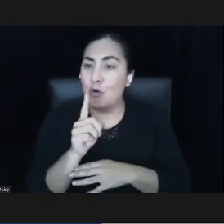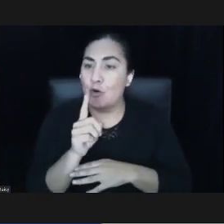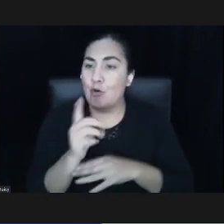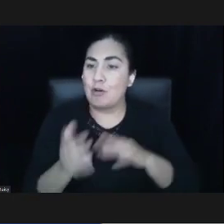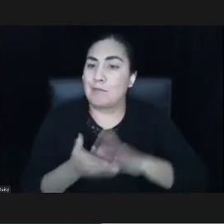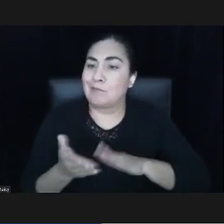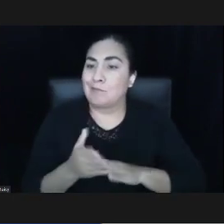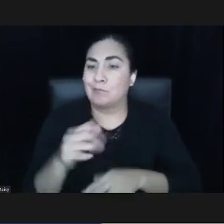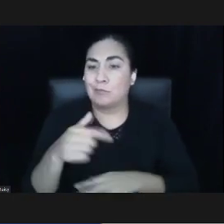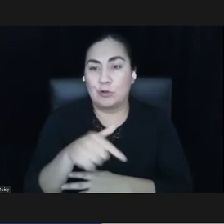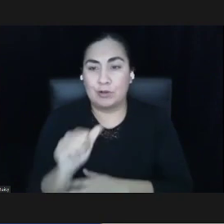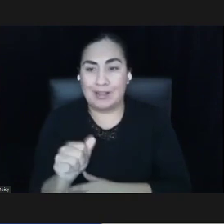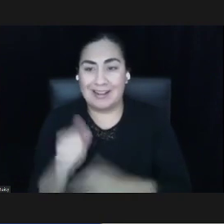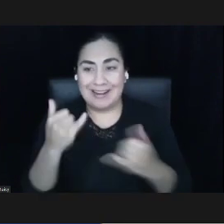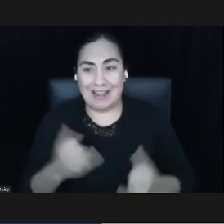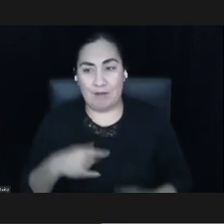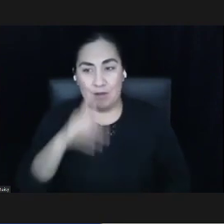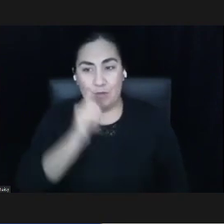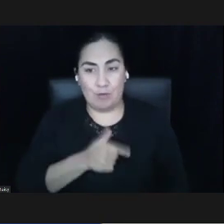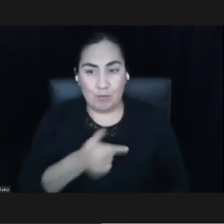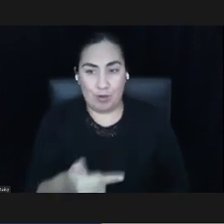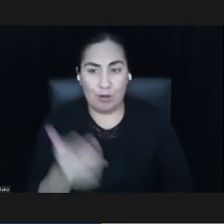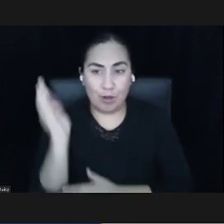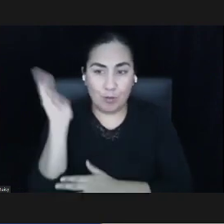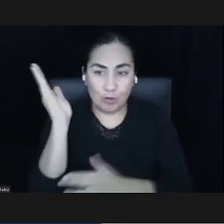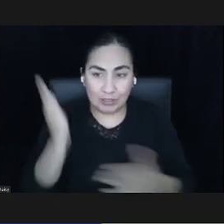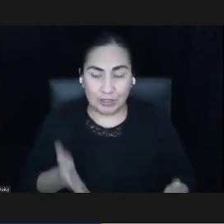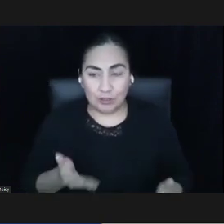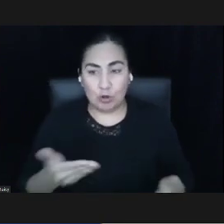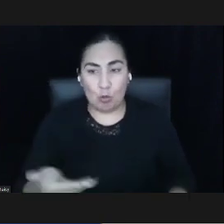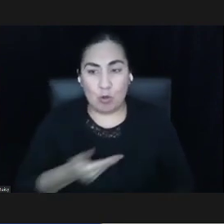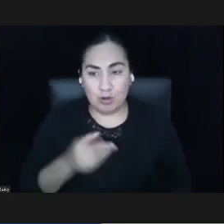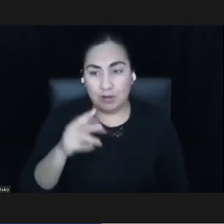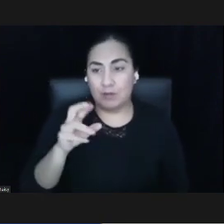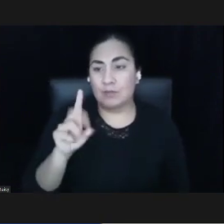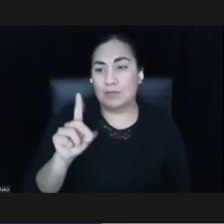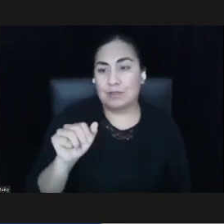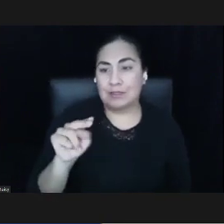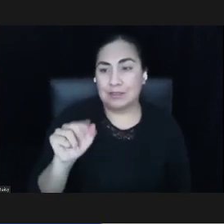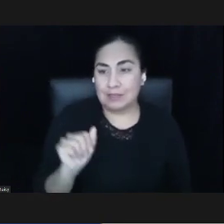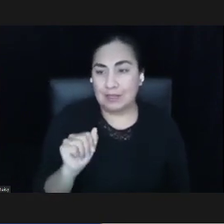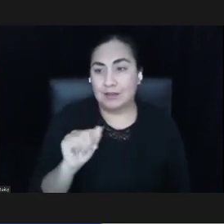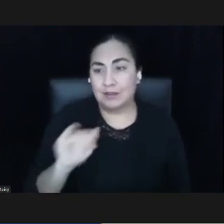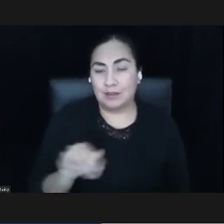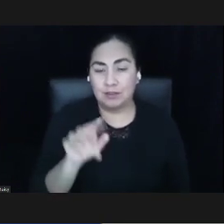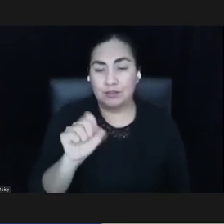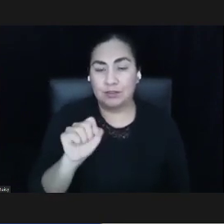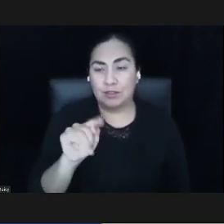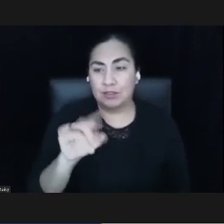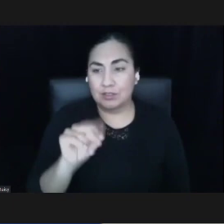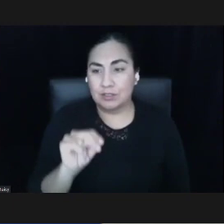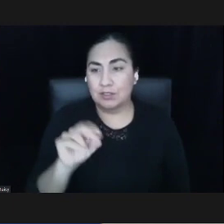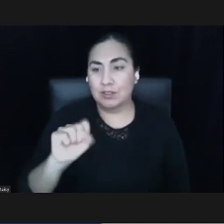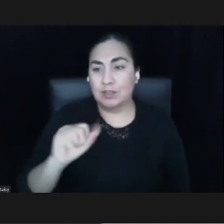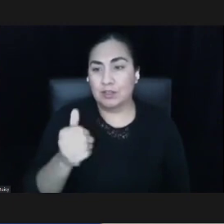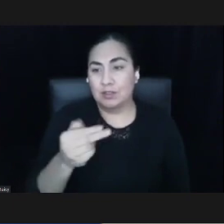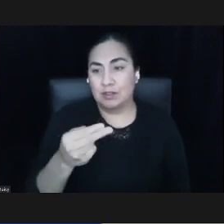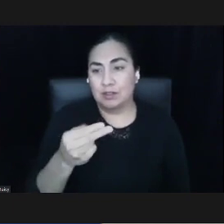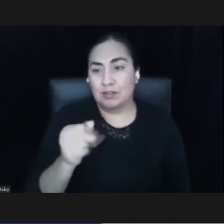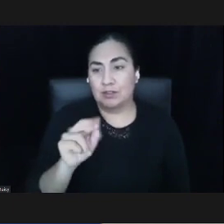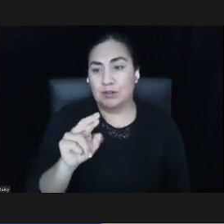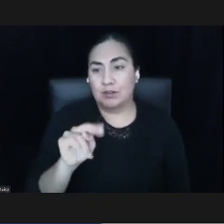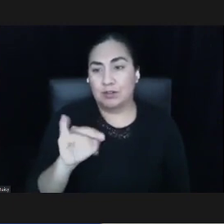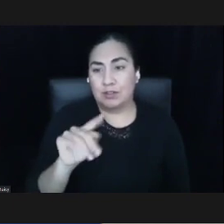that, I will turn it over to our presenters. Welcome Dana, Justin, Sharnita, Randy. Dana, why don't you get us started?